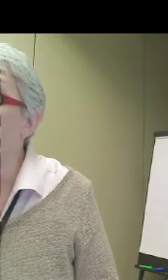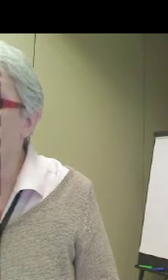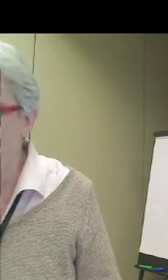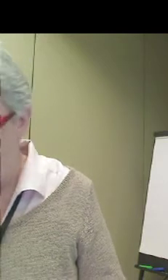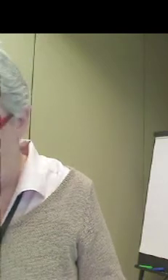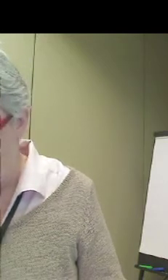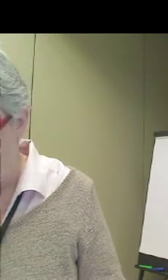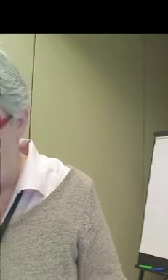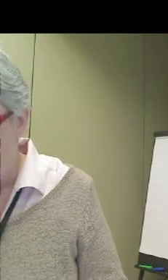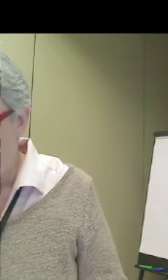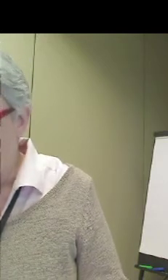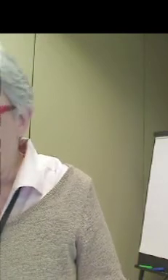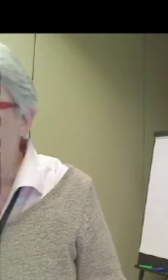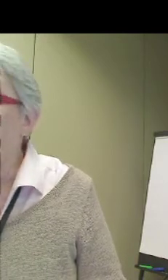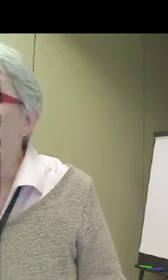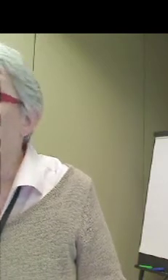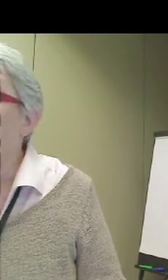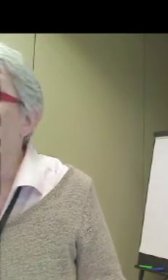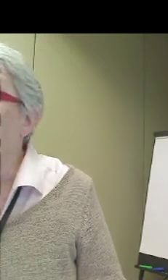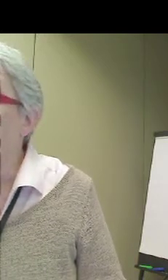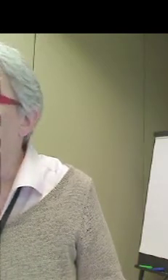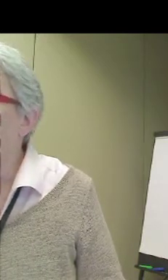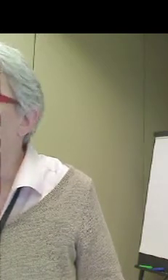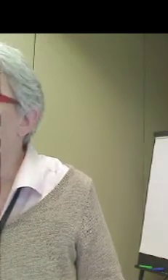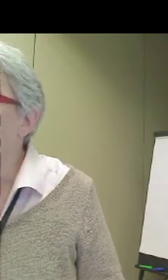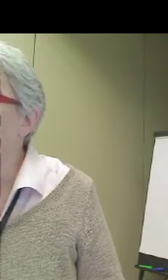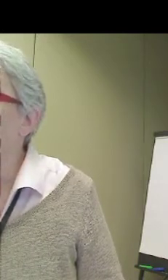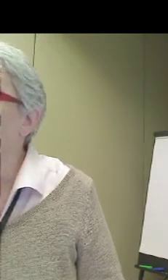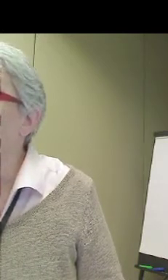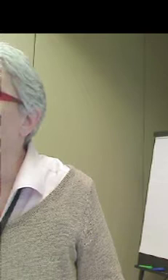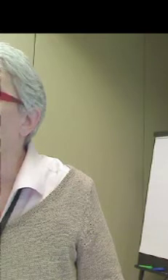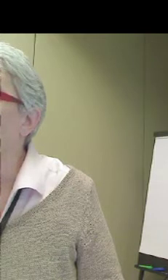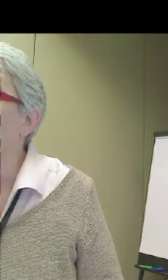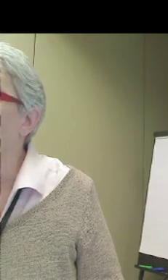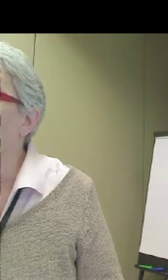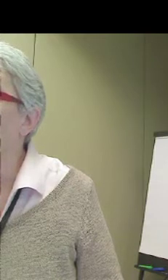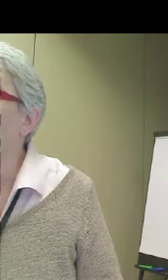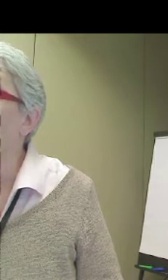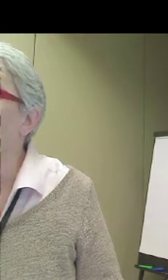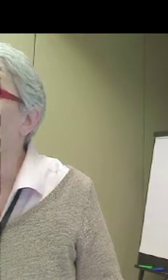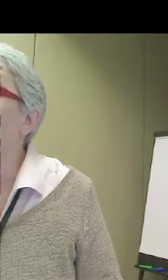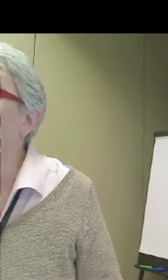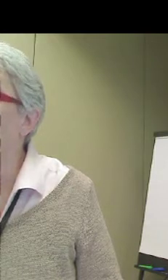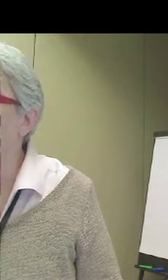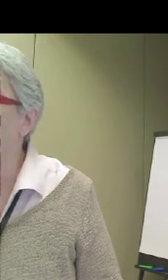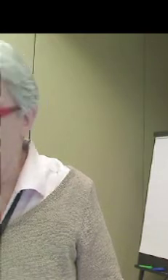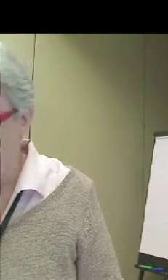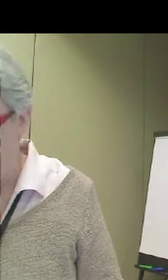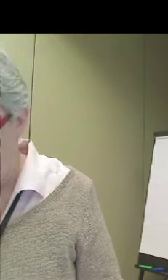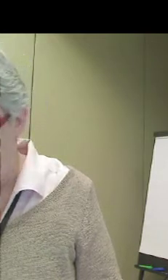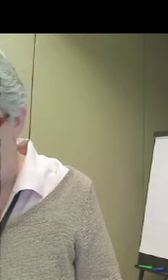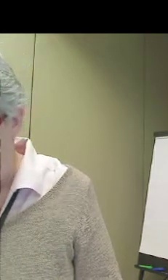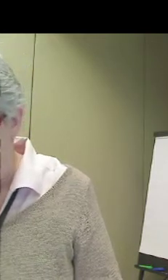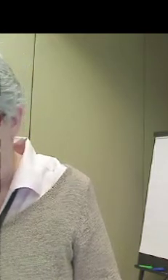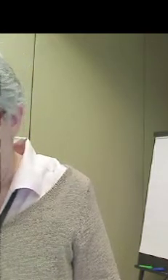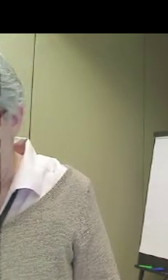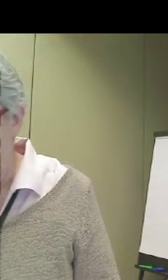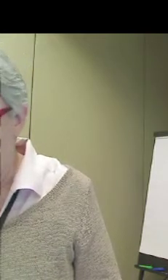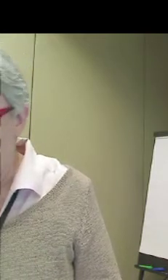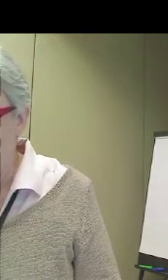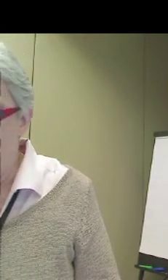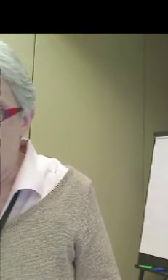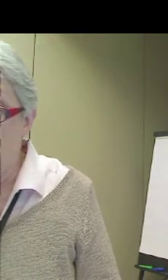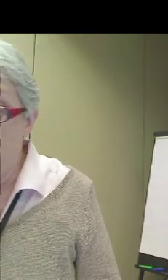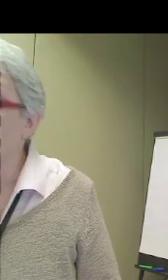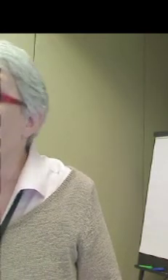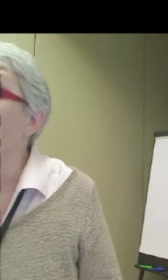program with these two museums, we have a national, we have a charge at Smithsonian to provide services for local and national audiences. And